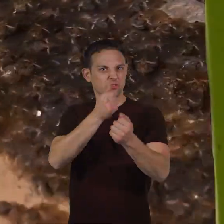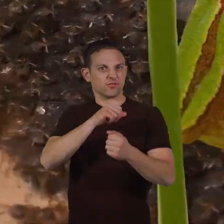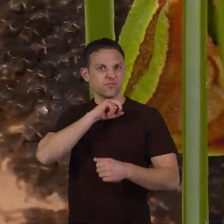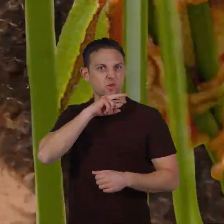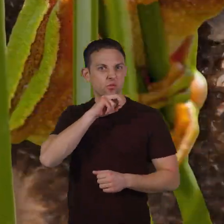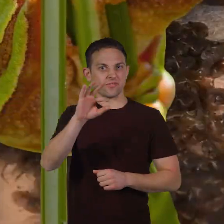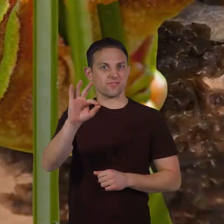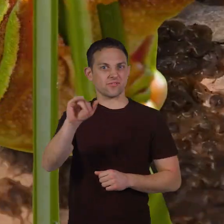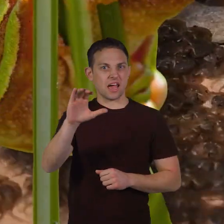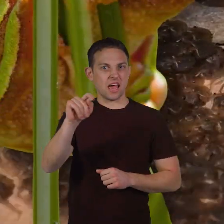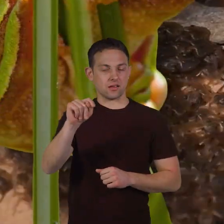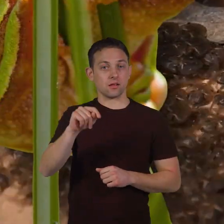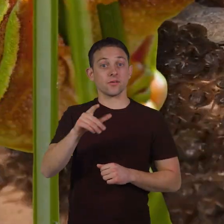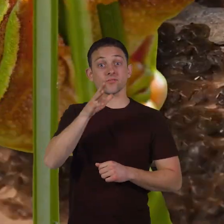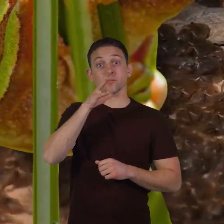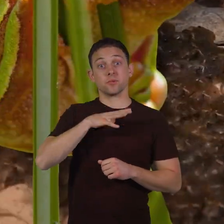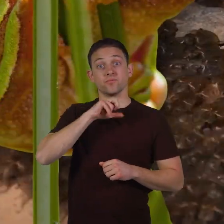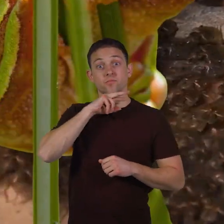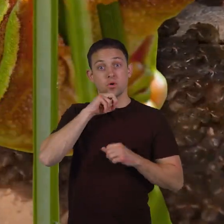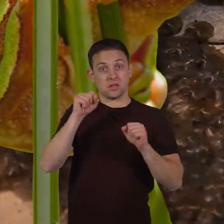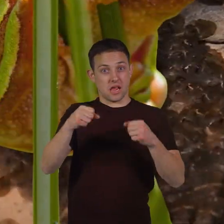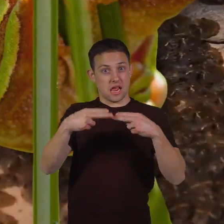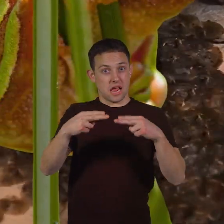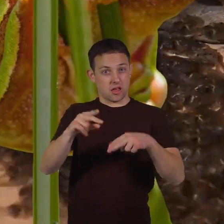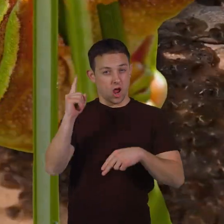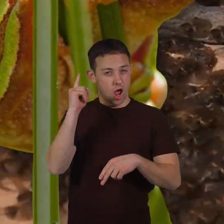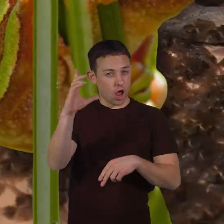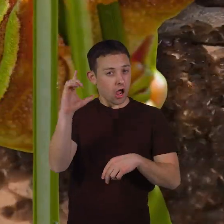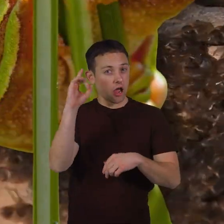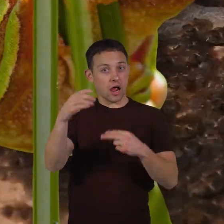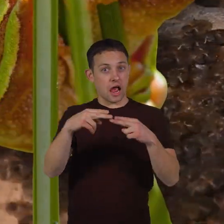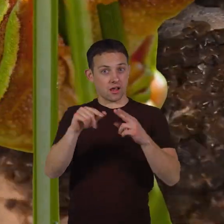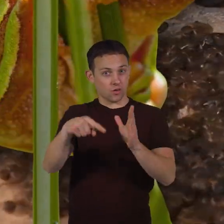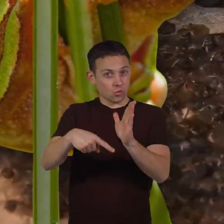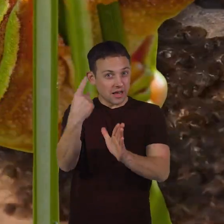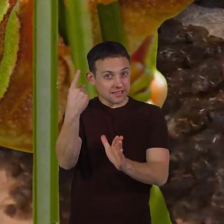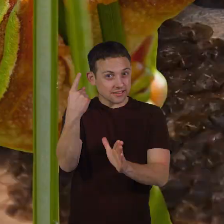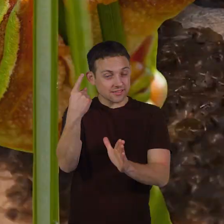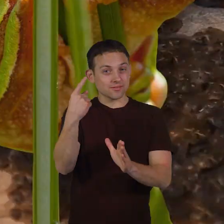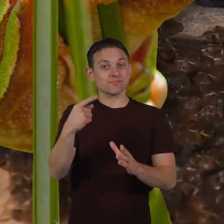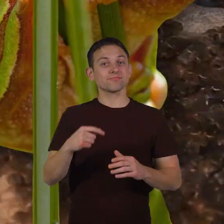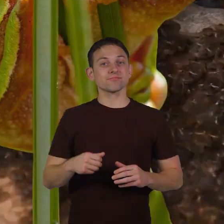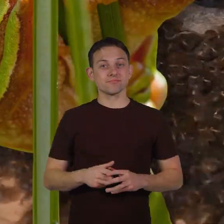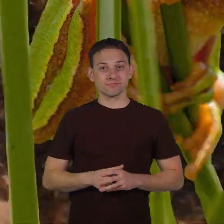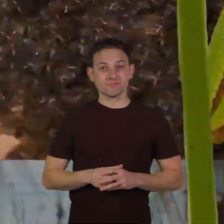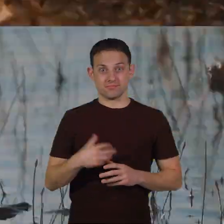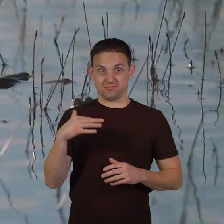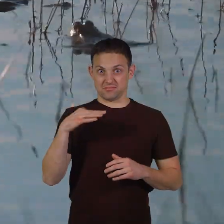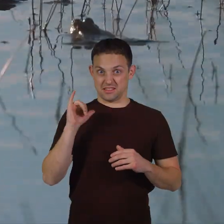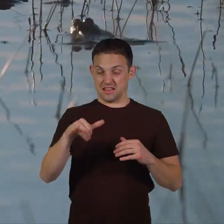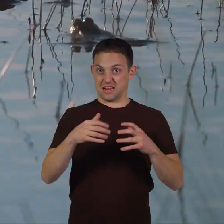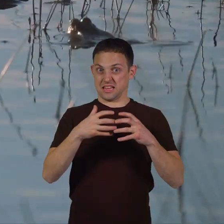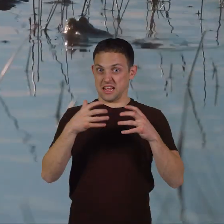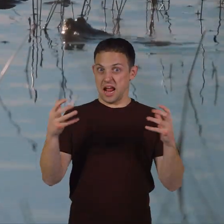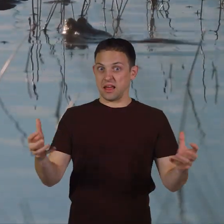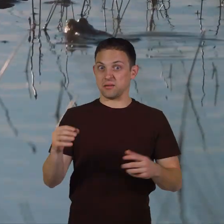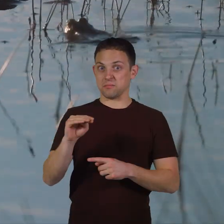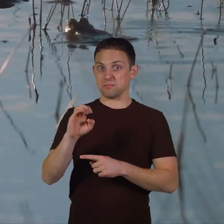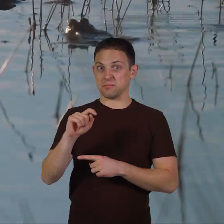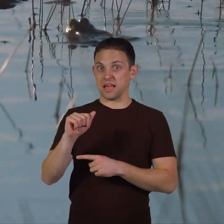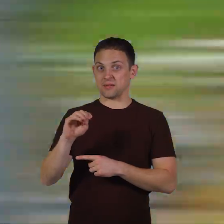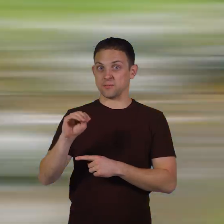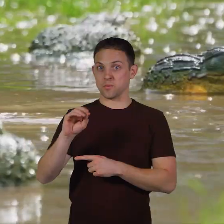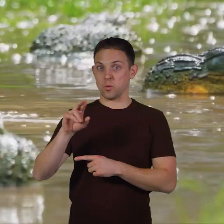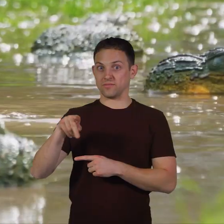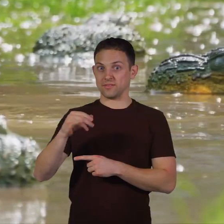another interesting frog fact female frogs can lay hundreds of eggs at one time wow that's